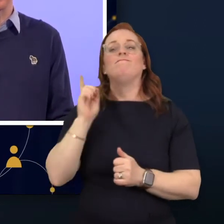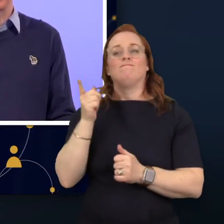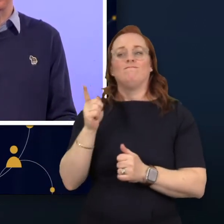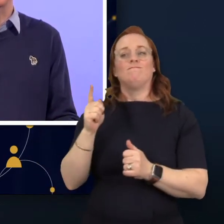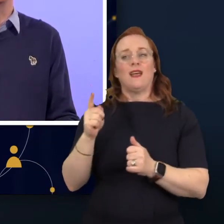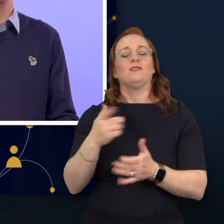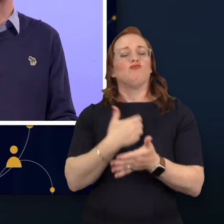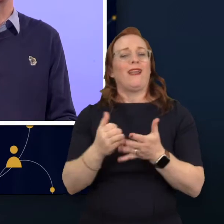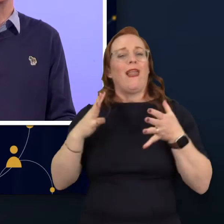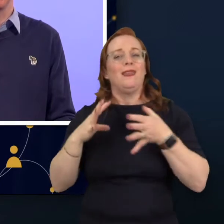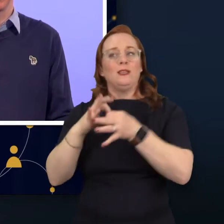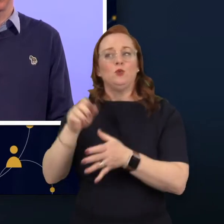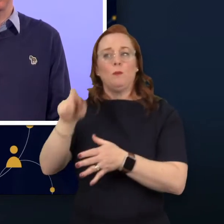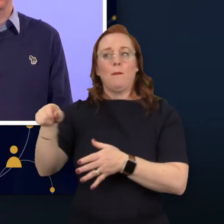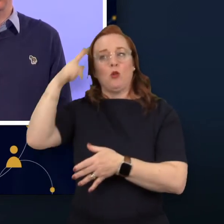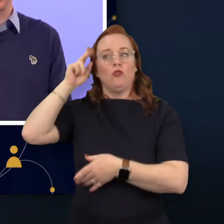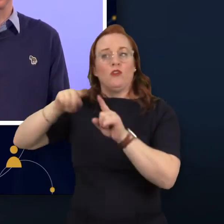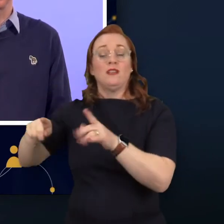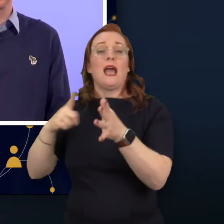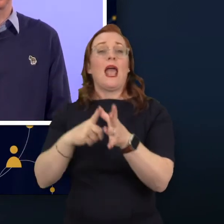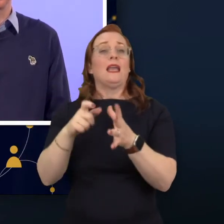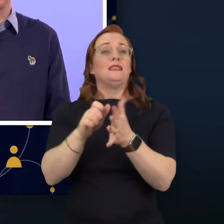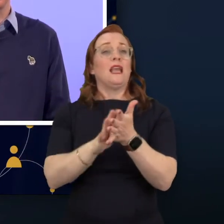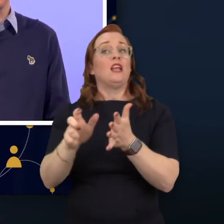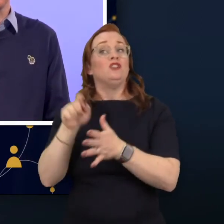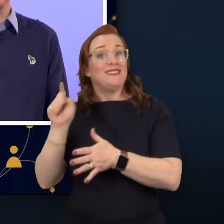are strengths that people with ADHD often bring.